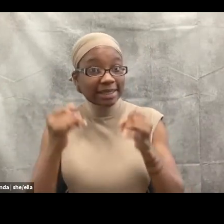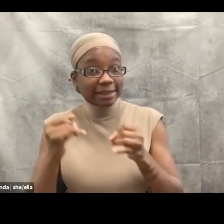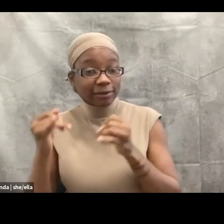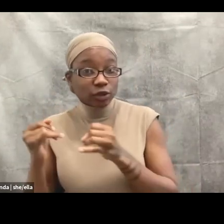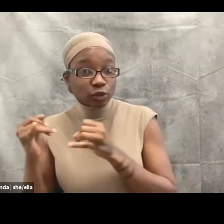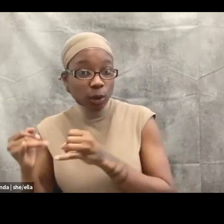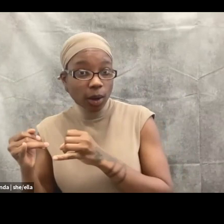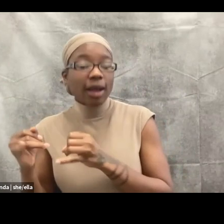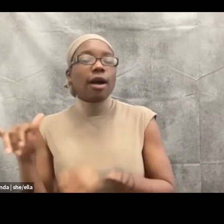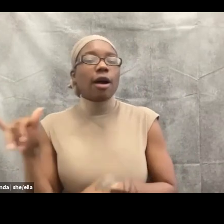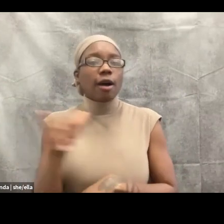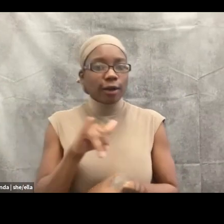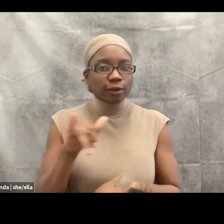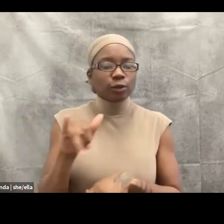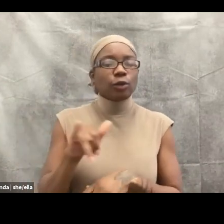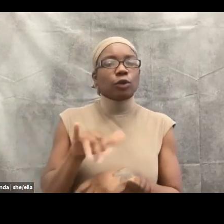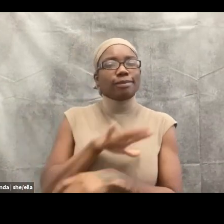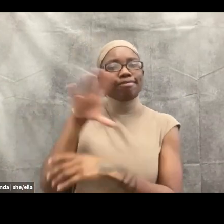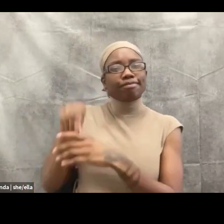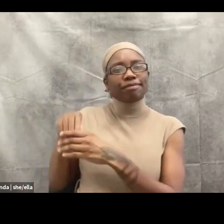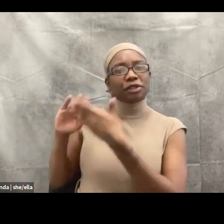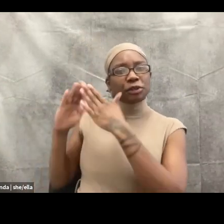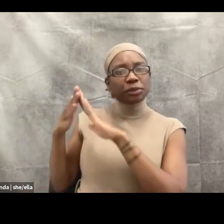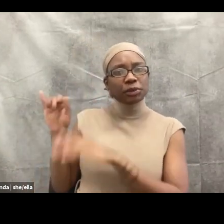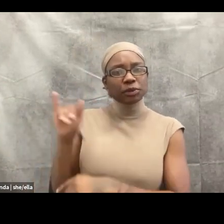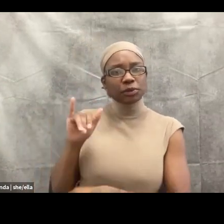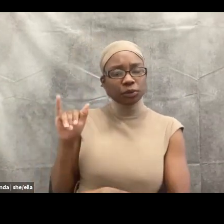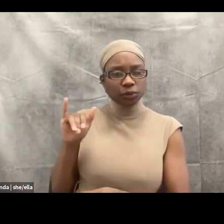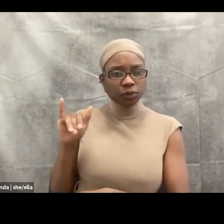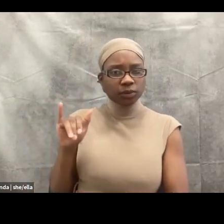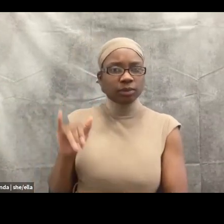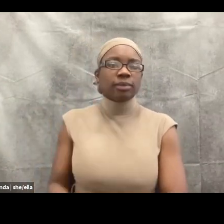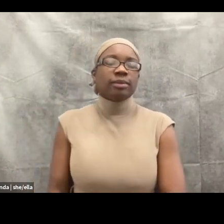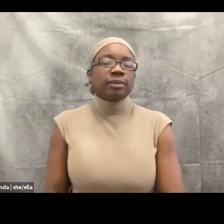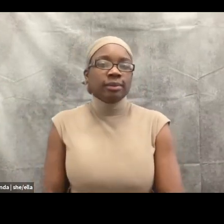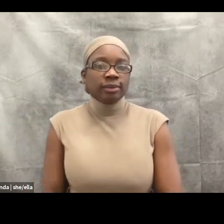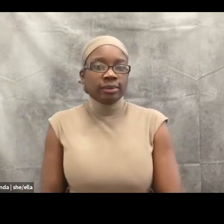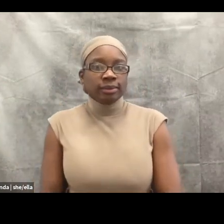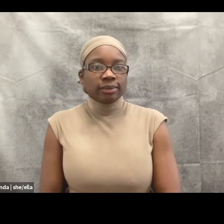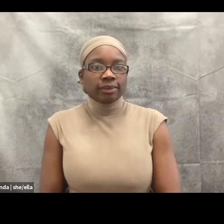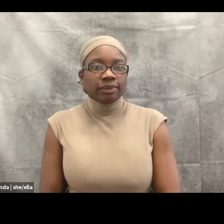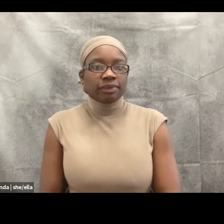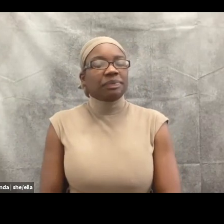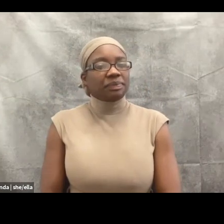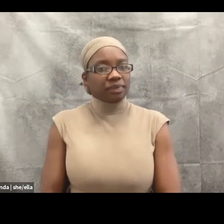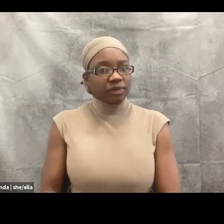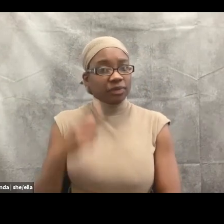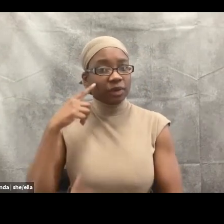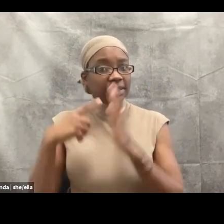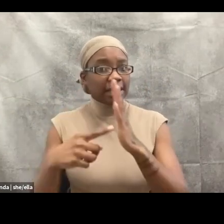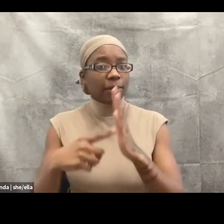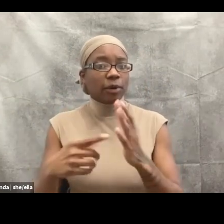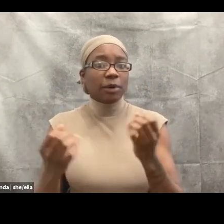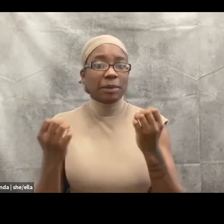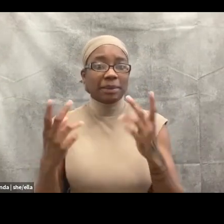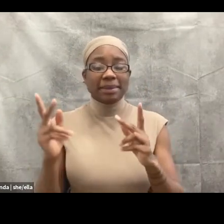community, right? So in many of our families, um, like a lot of things get passed down. And if it doesn't serve